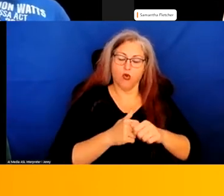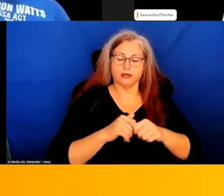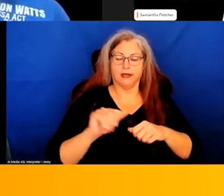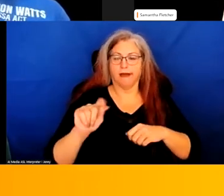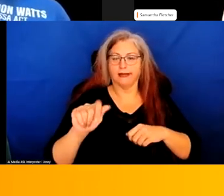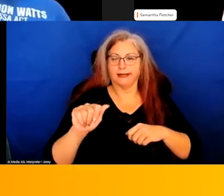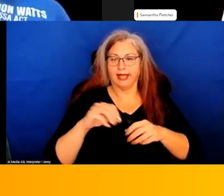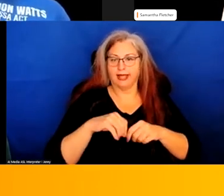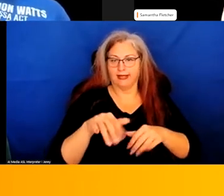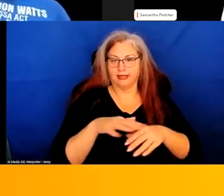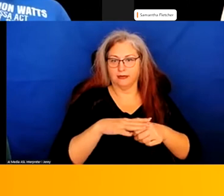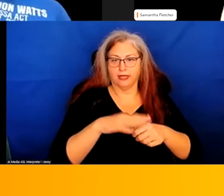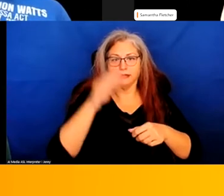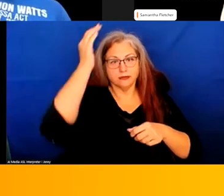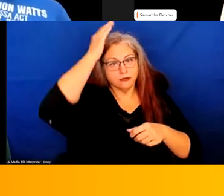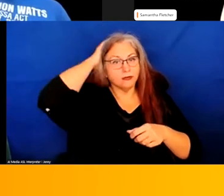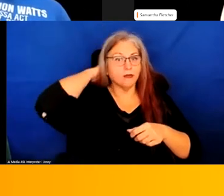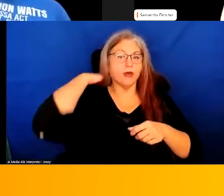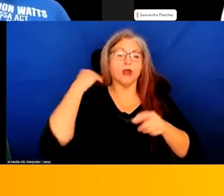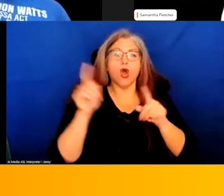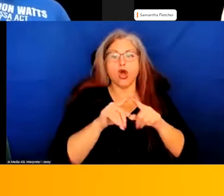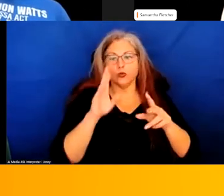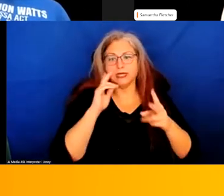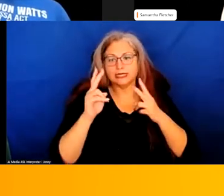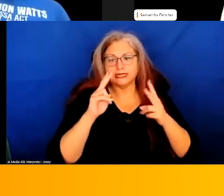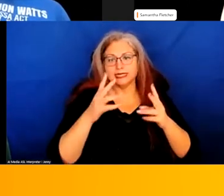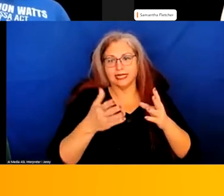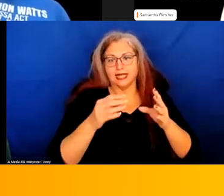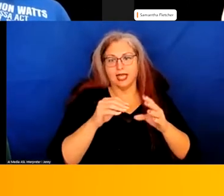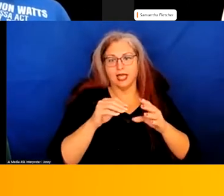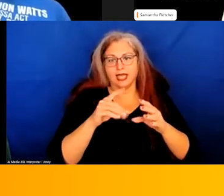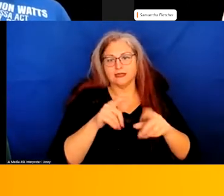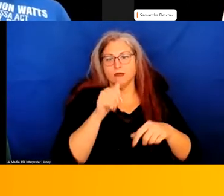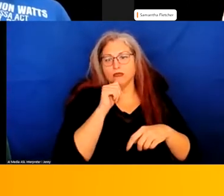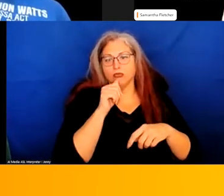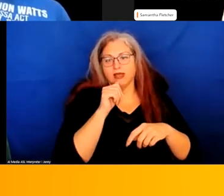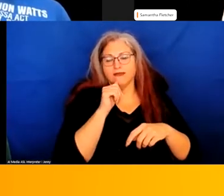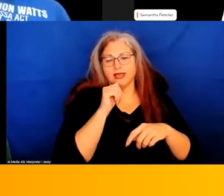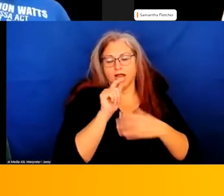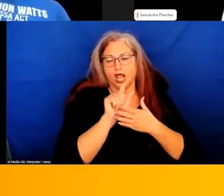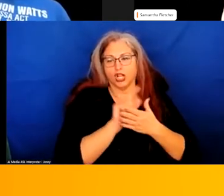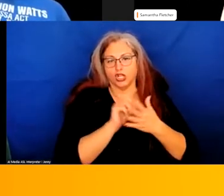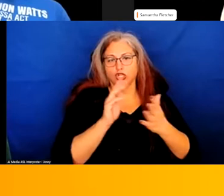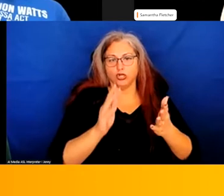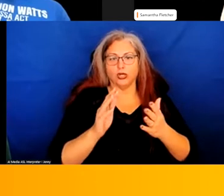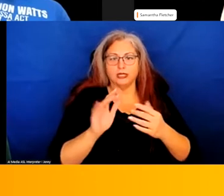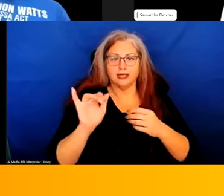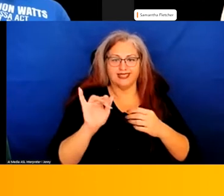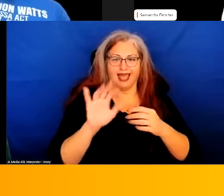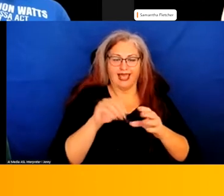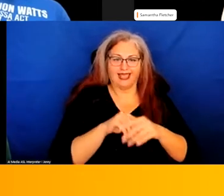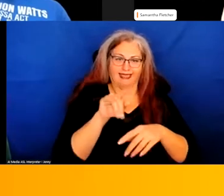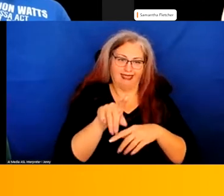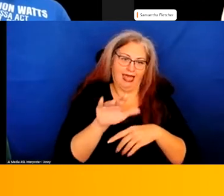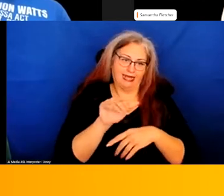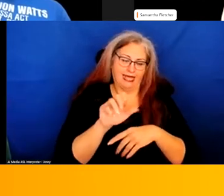in this space. But also, you'll see that as well in the private attorneys, like in that case,